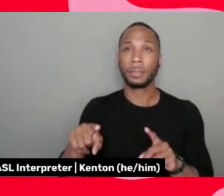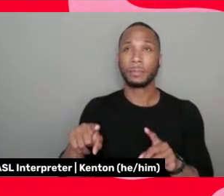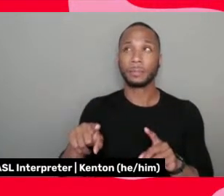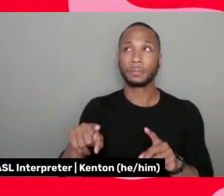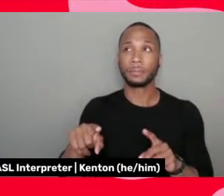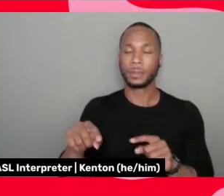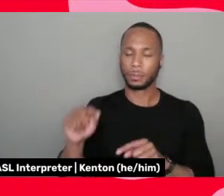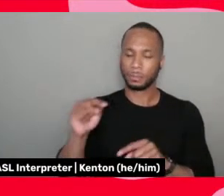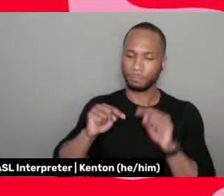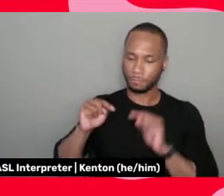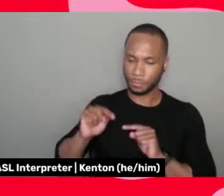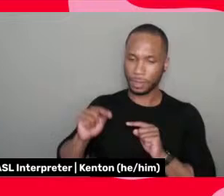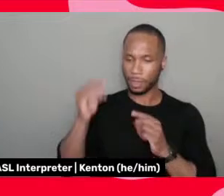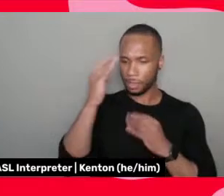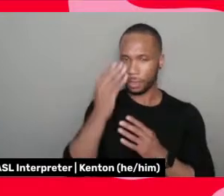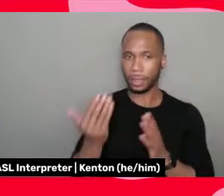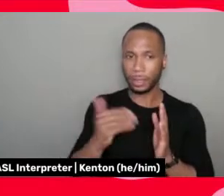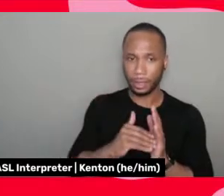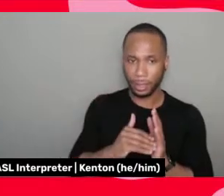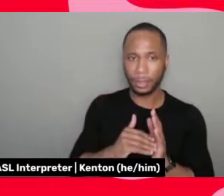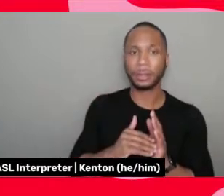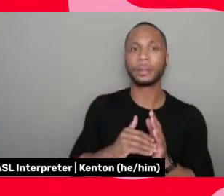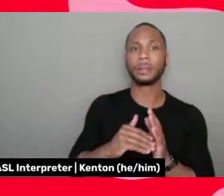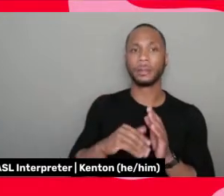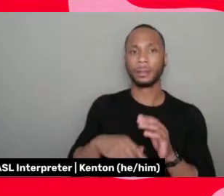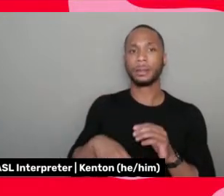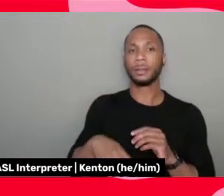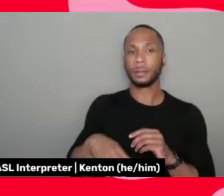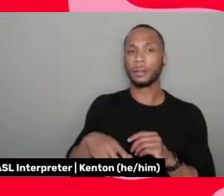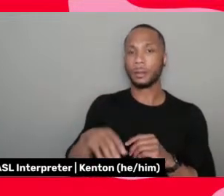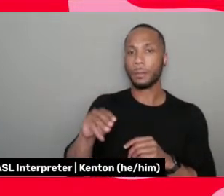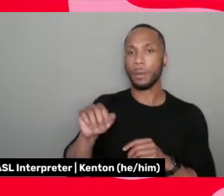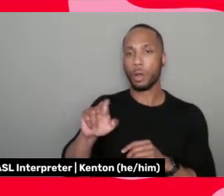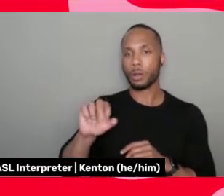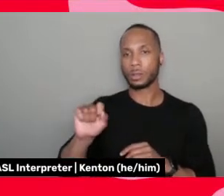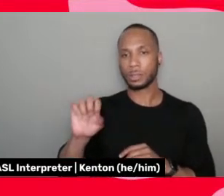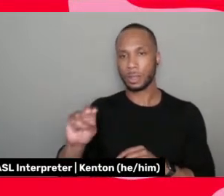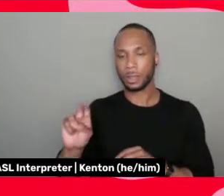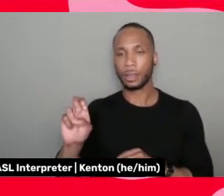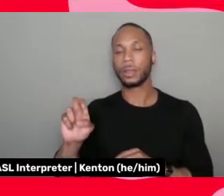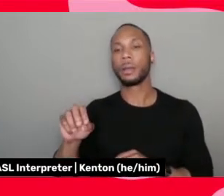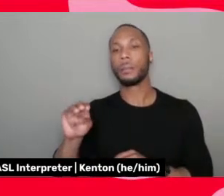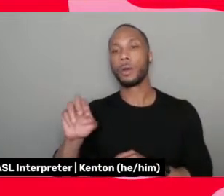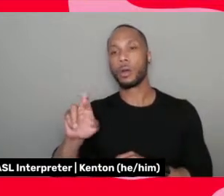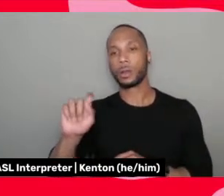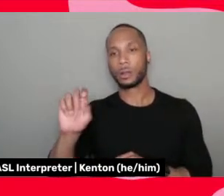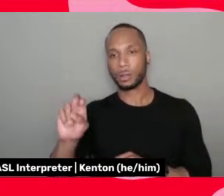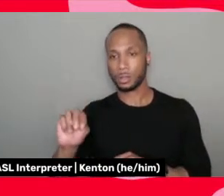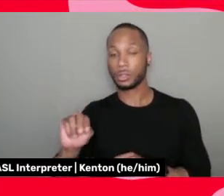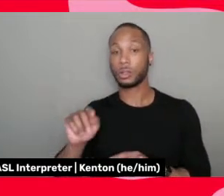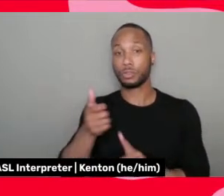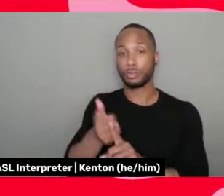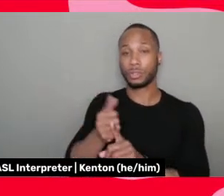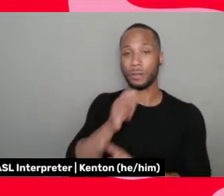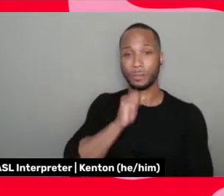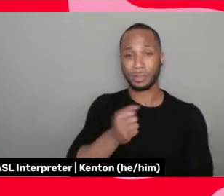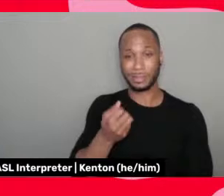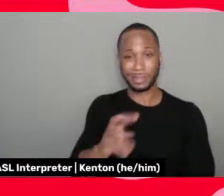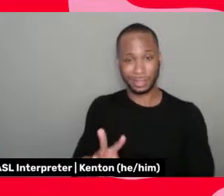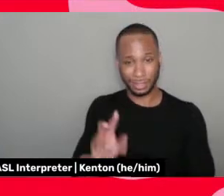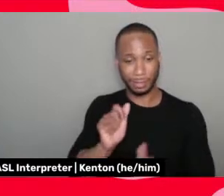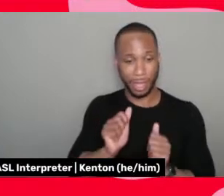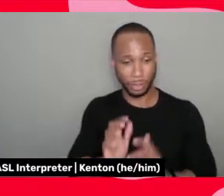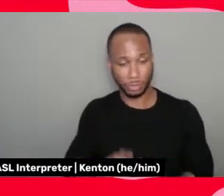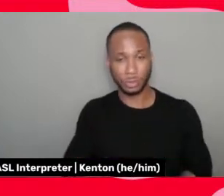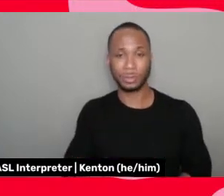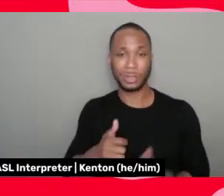I think again, Marcy Martin, who I love, she's like 16 and she's an actress and an executive producer, and she's